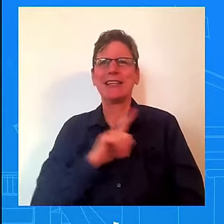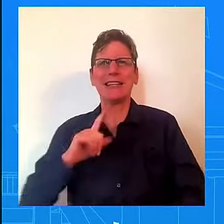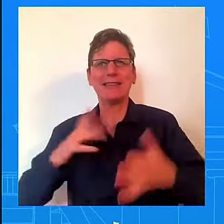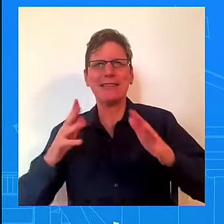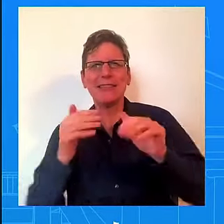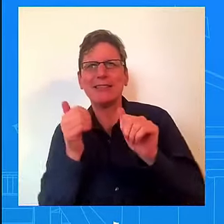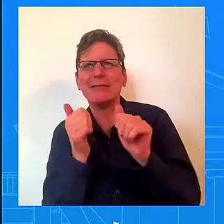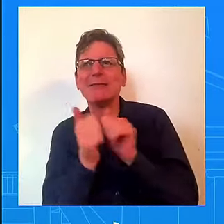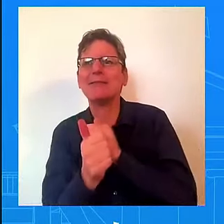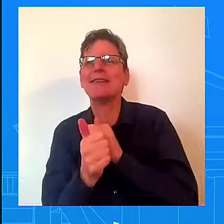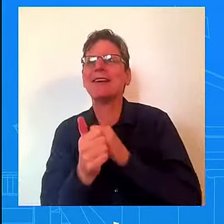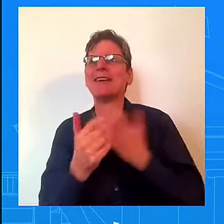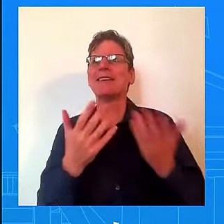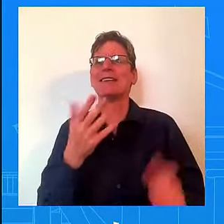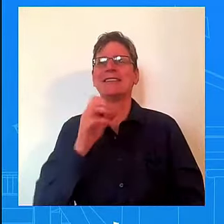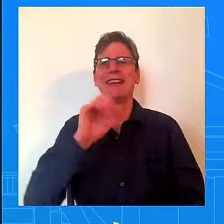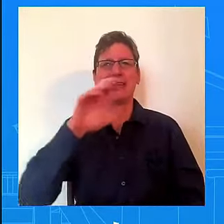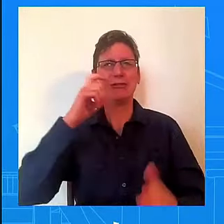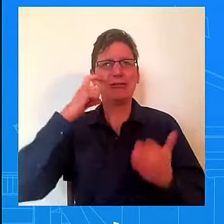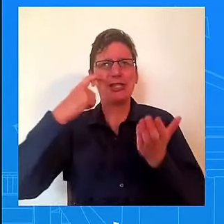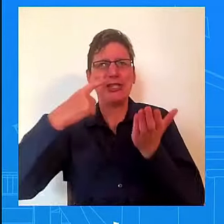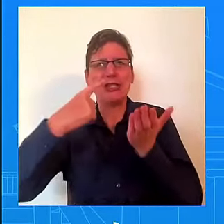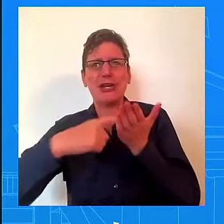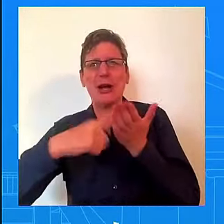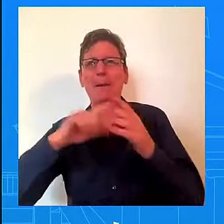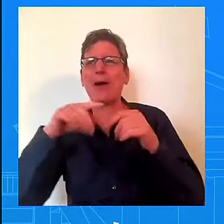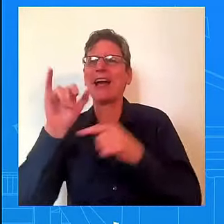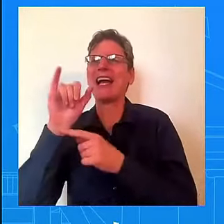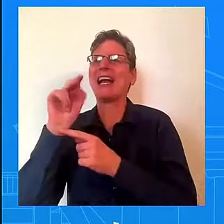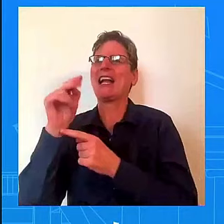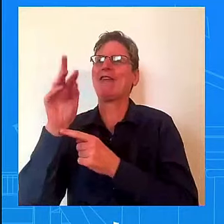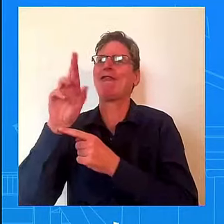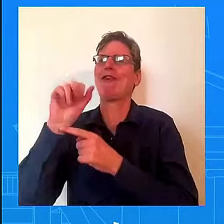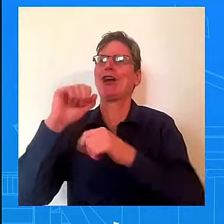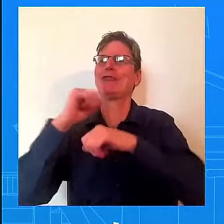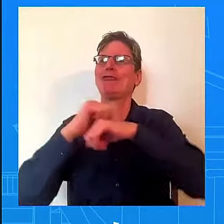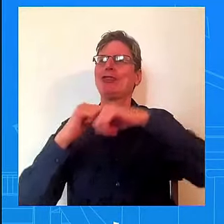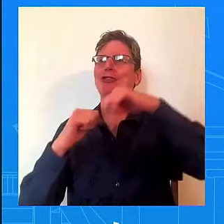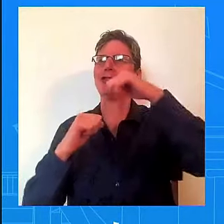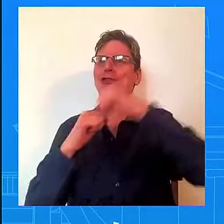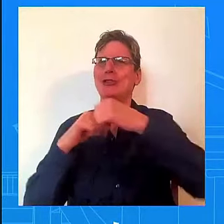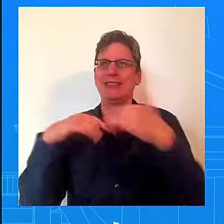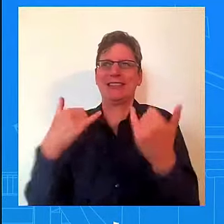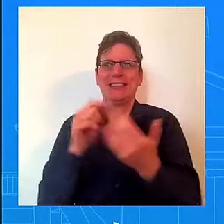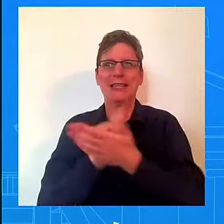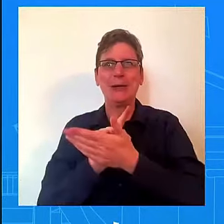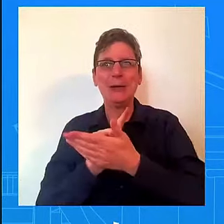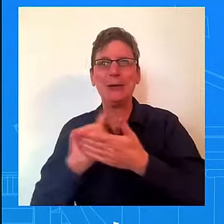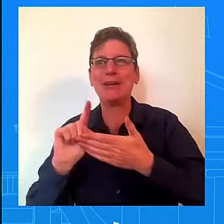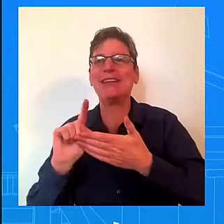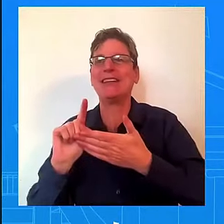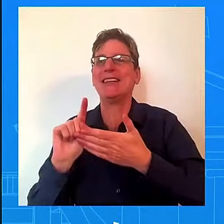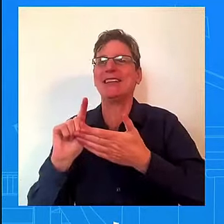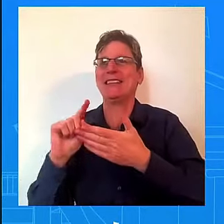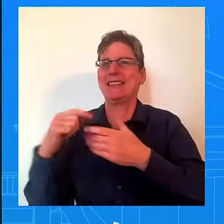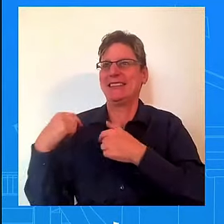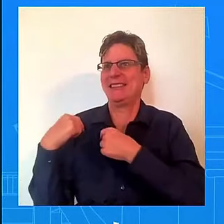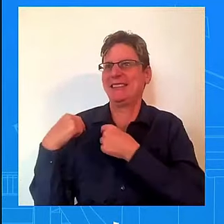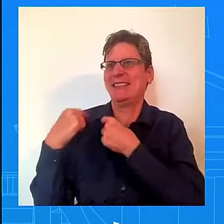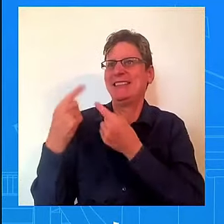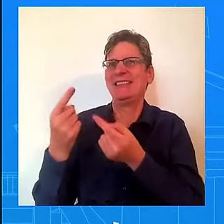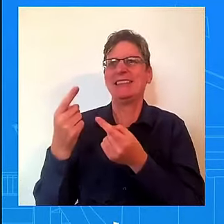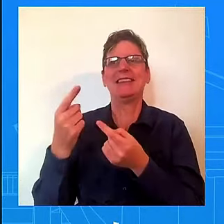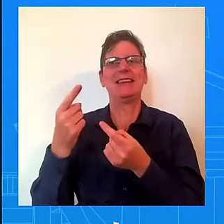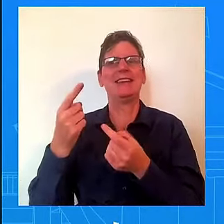We would all joke about how, well, this week again is Infrastructure Week. And now because we were able to pass a bipartisan